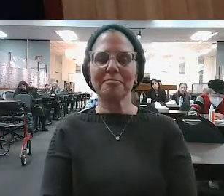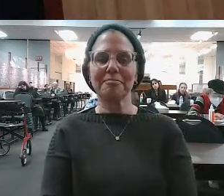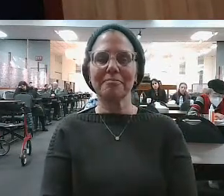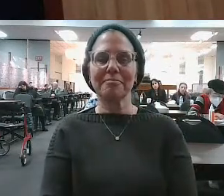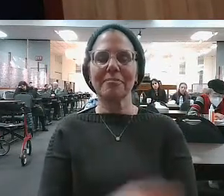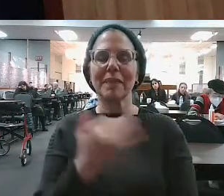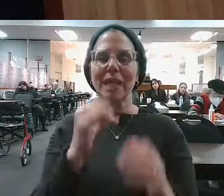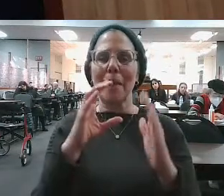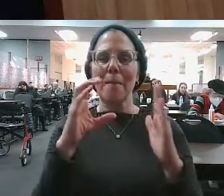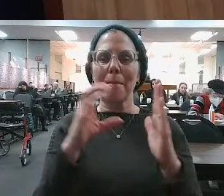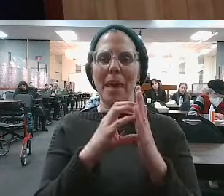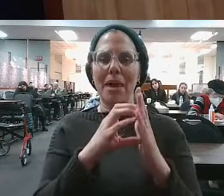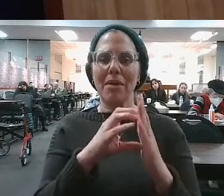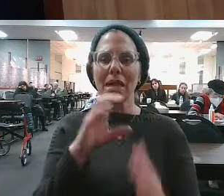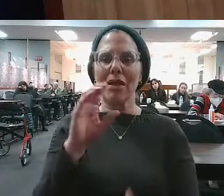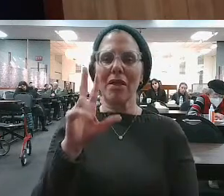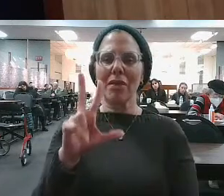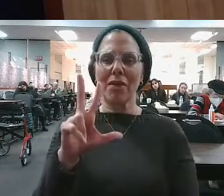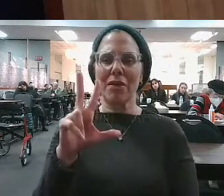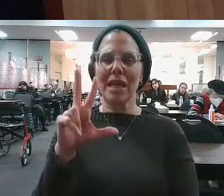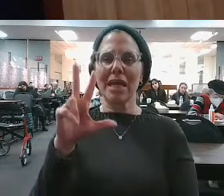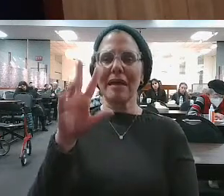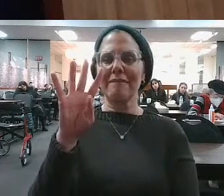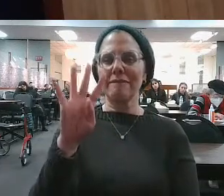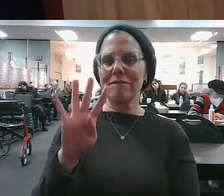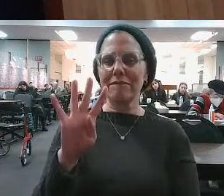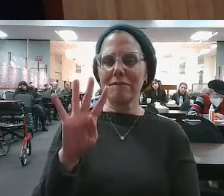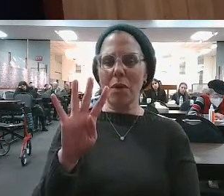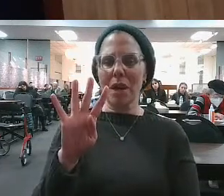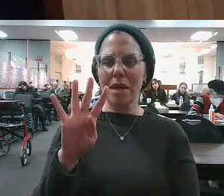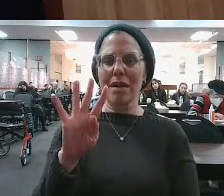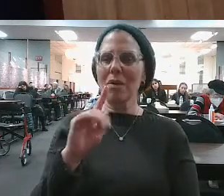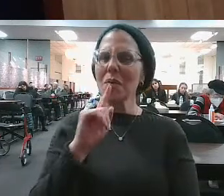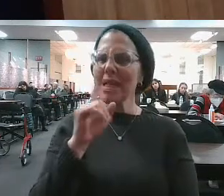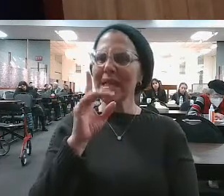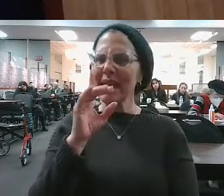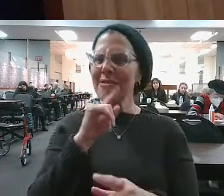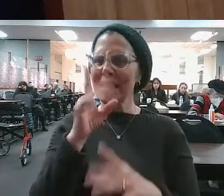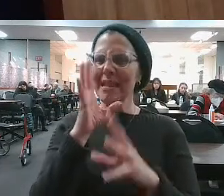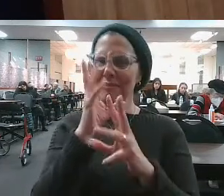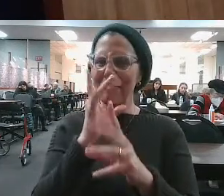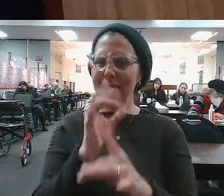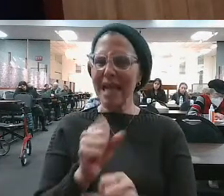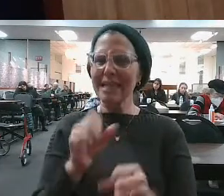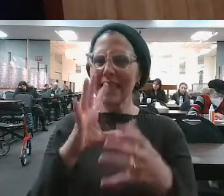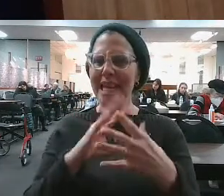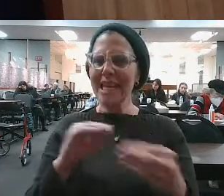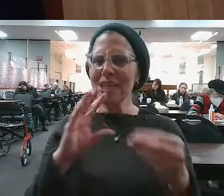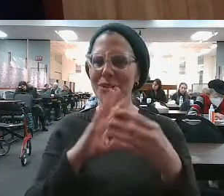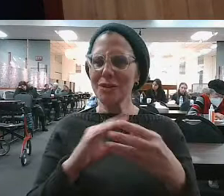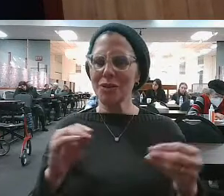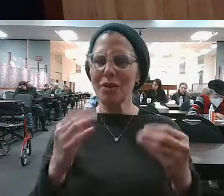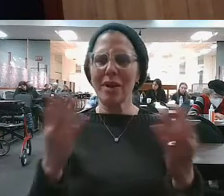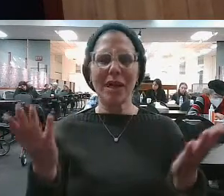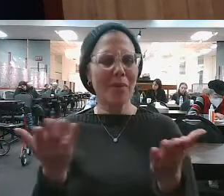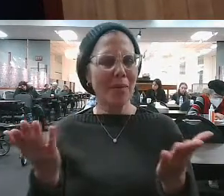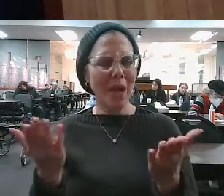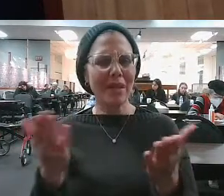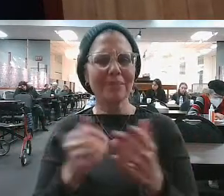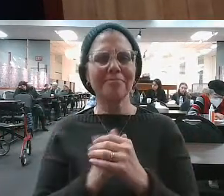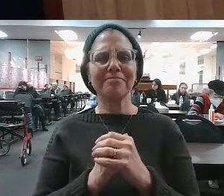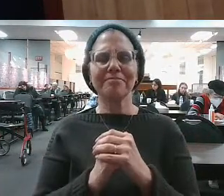idea. L'david is one of the most fascinating stories. L'david b'shanosah ta'amol ithnei avimelech v